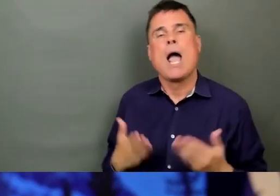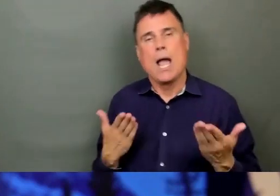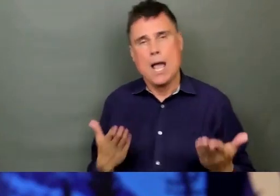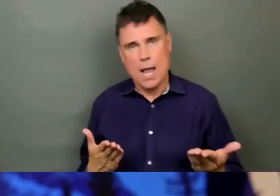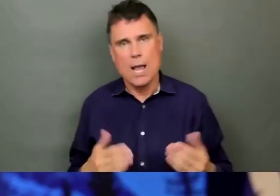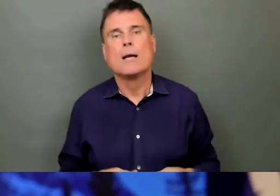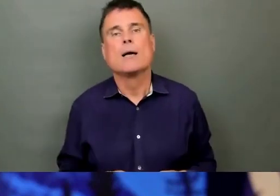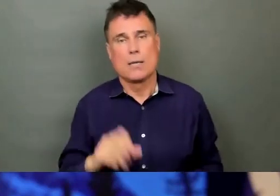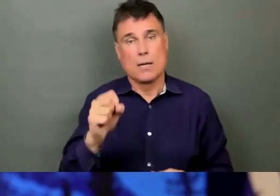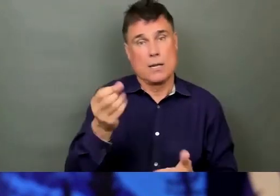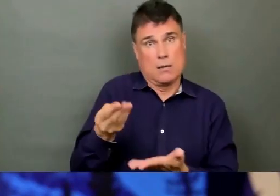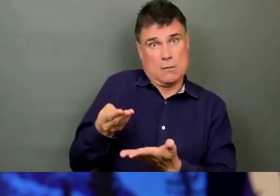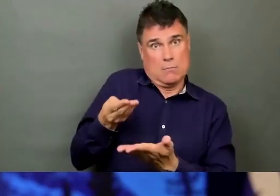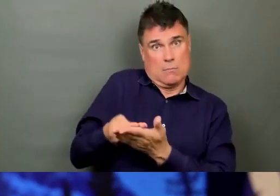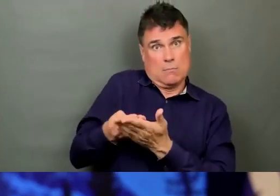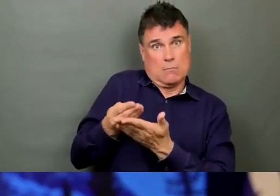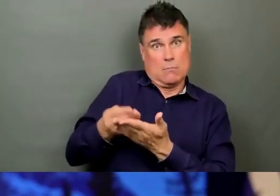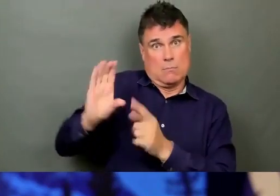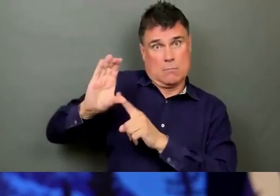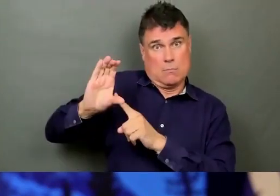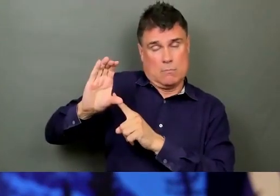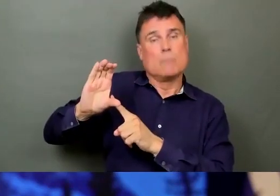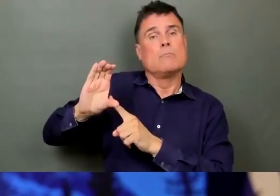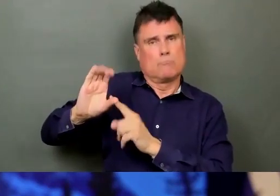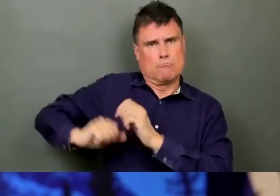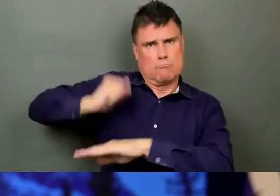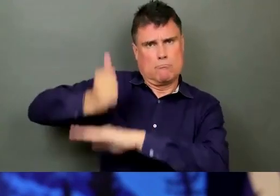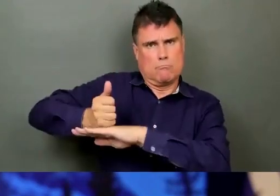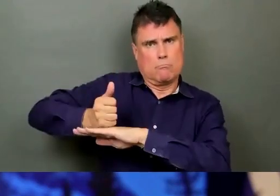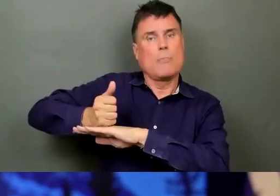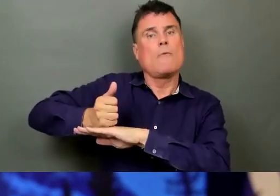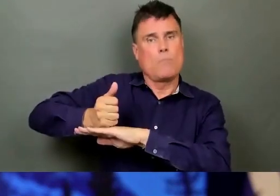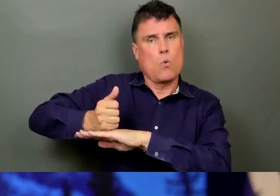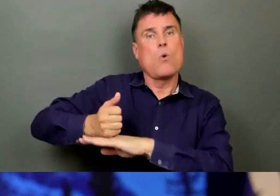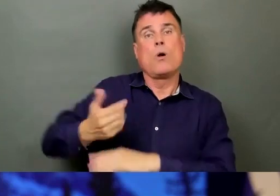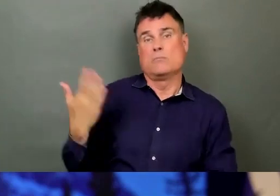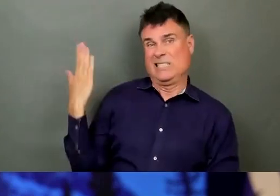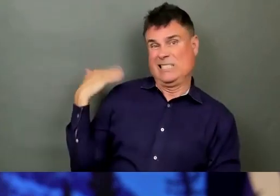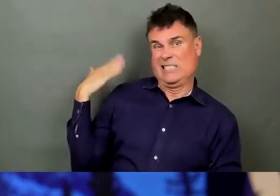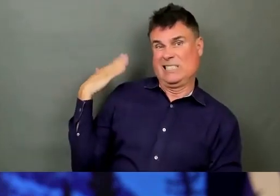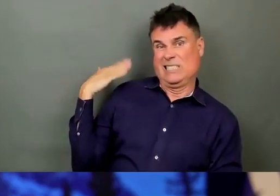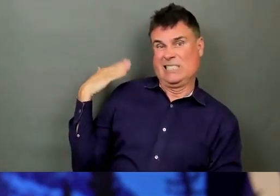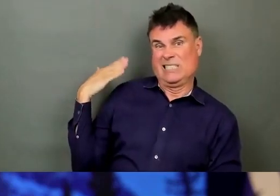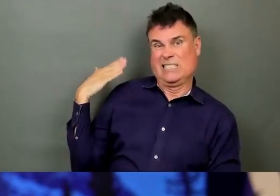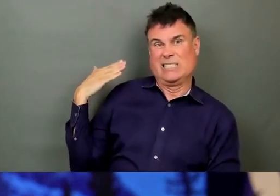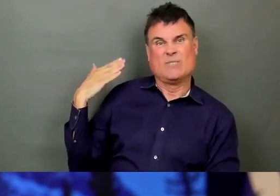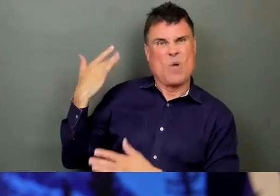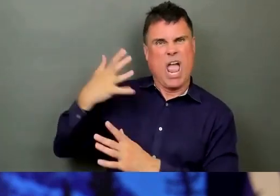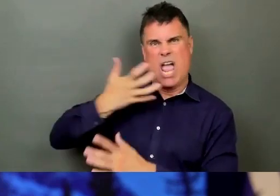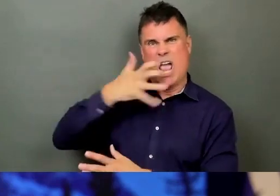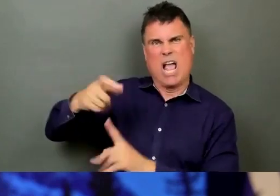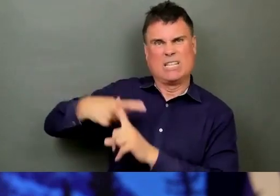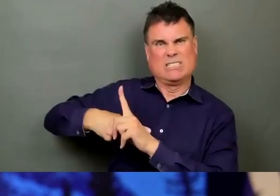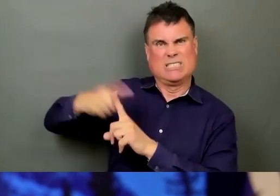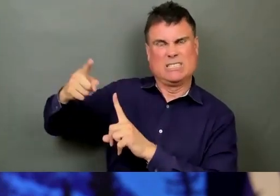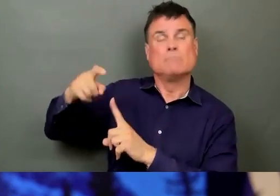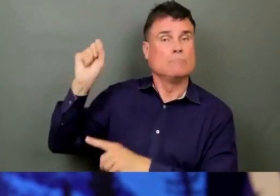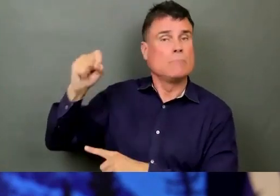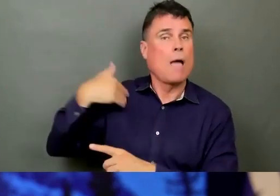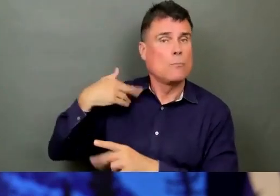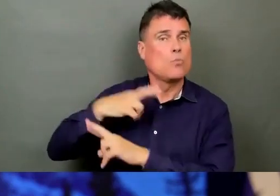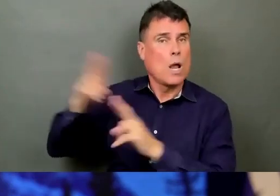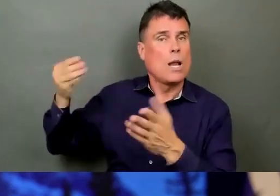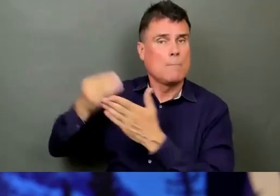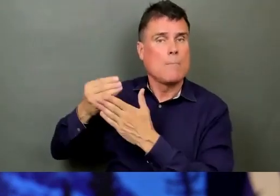heat event. So that would be covered and that was communicated to local governments. And